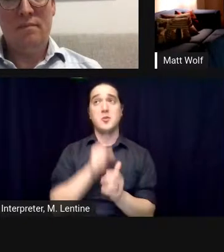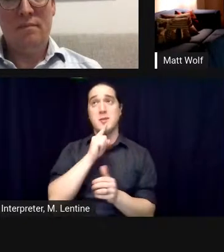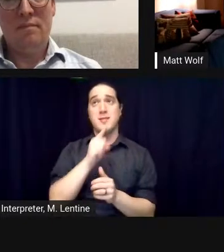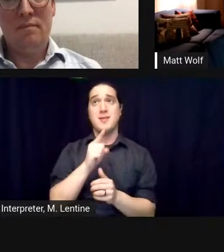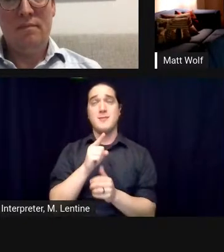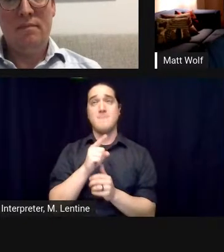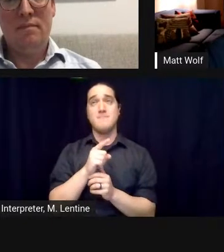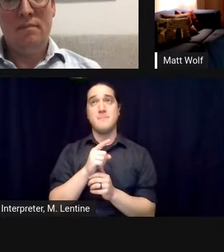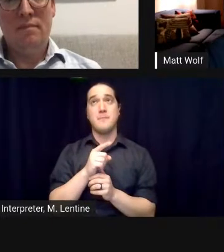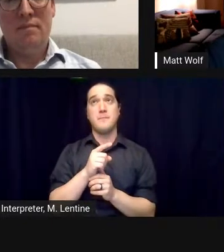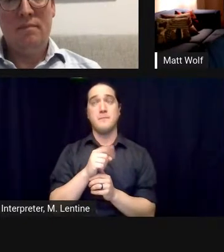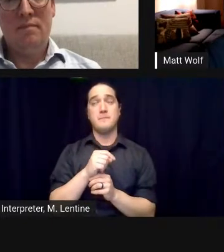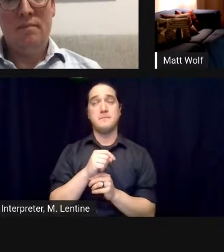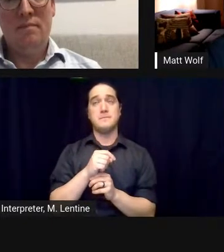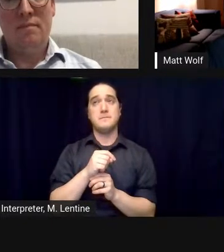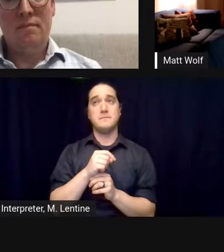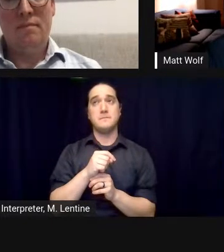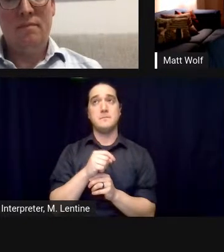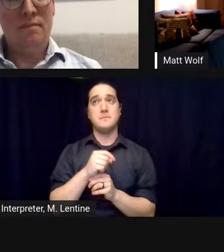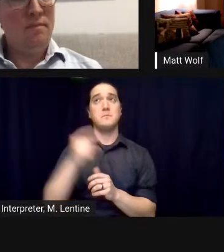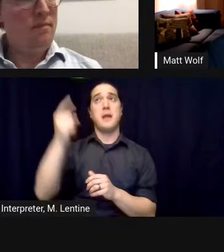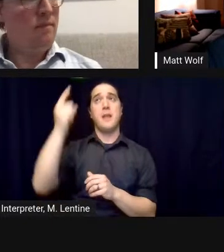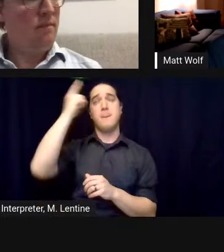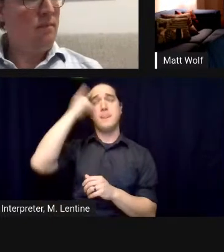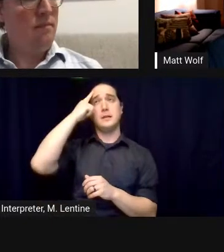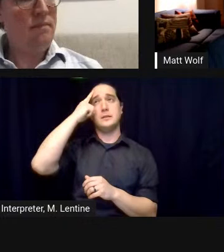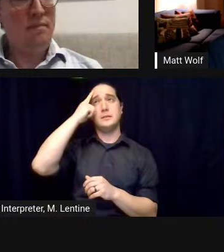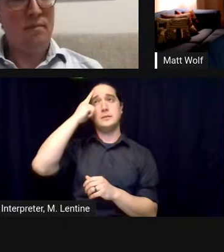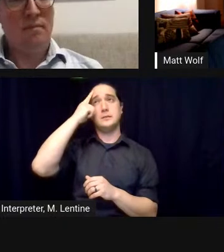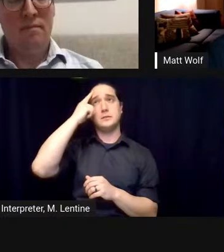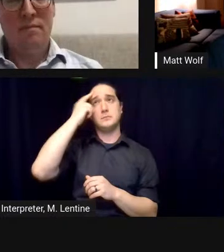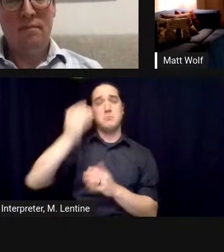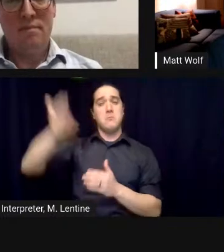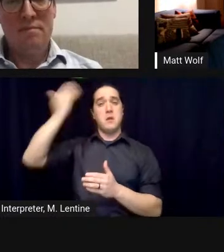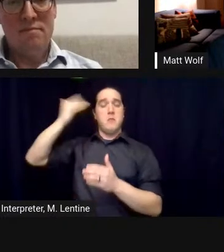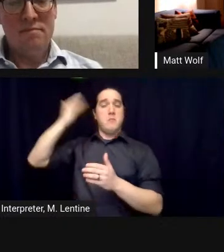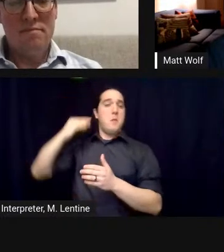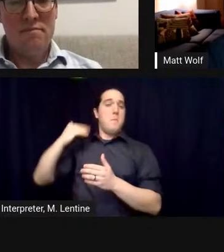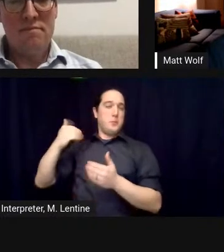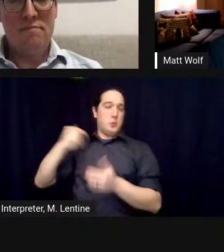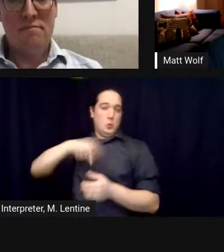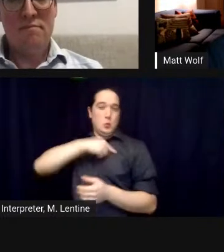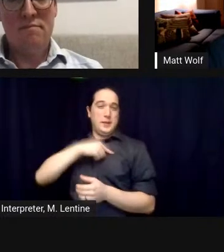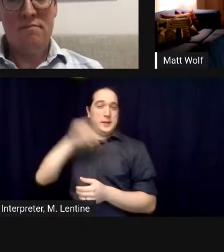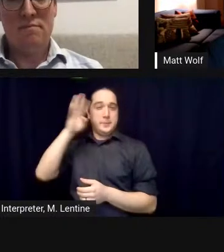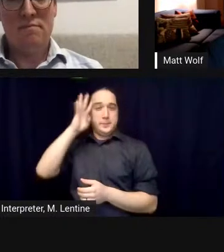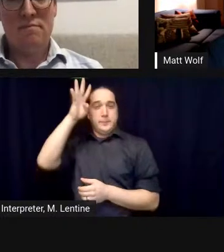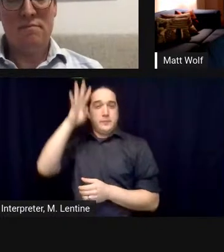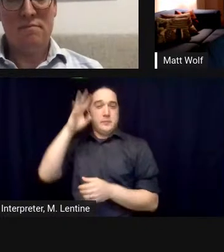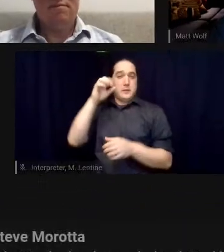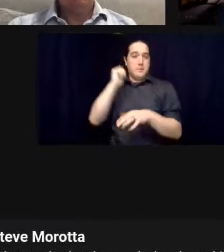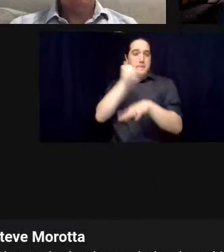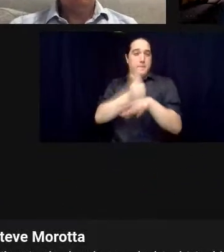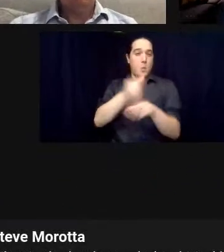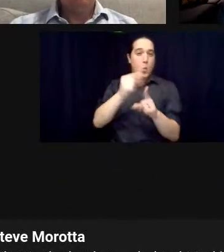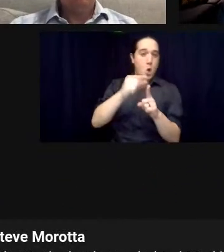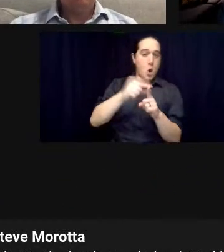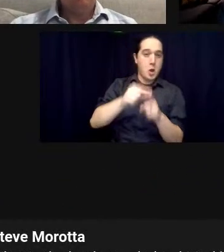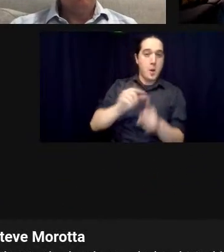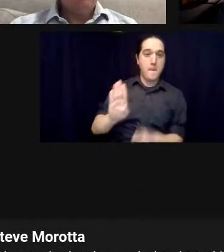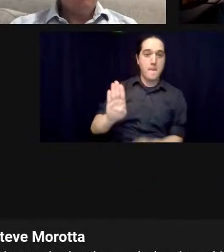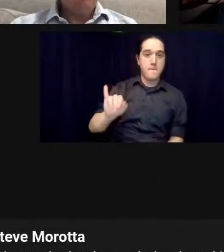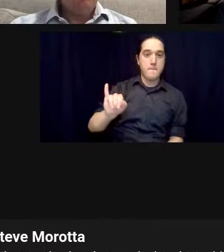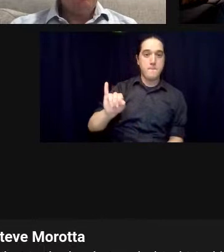is that to be a biospherian and we chose that word carefully with the idea that eventually uh